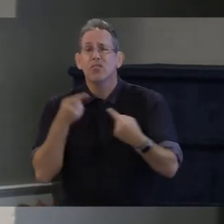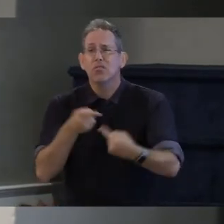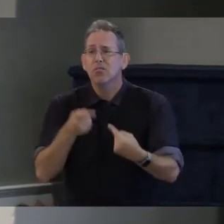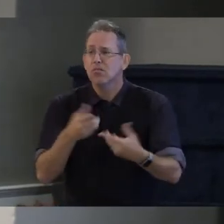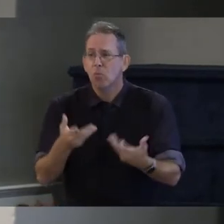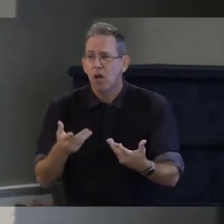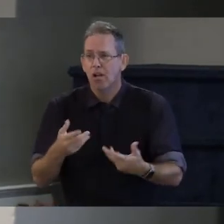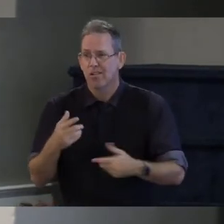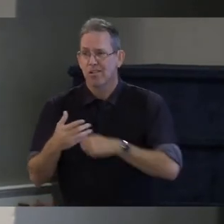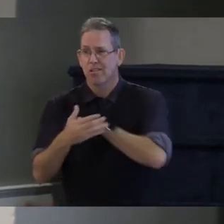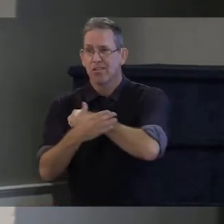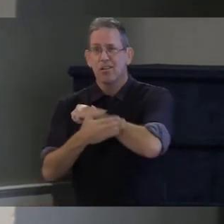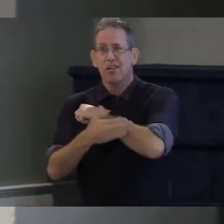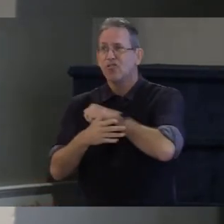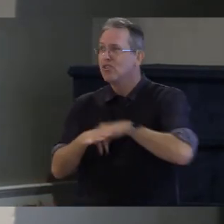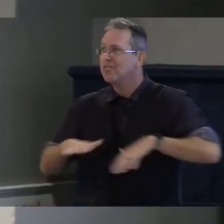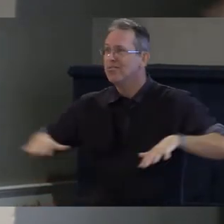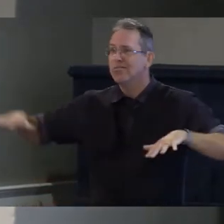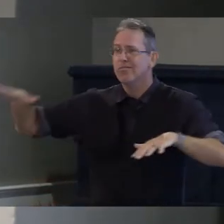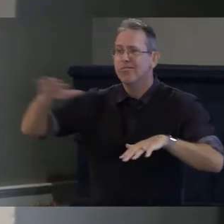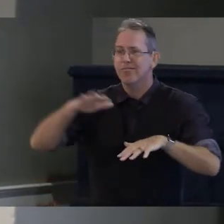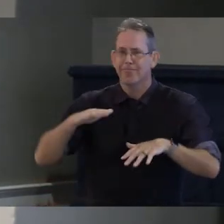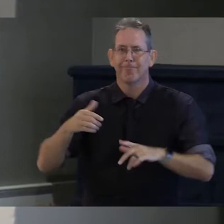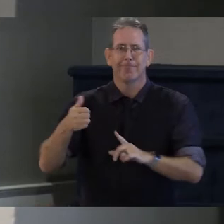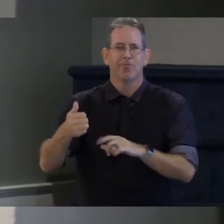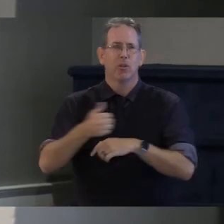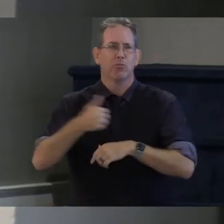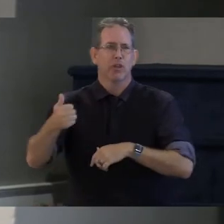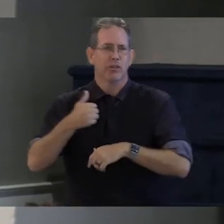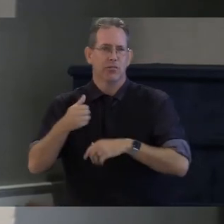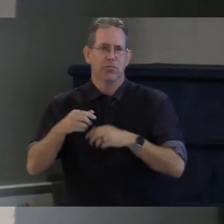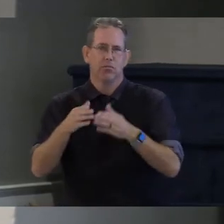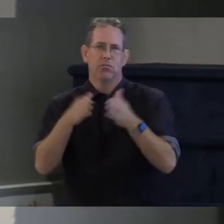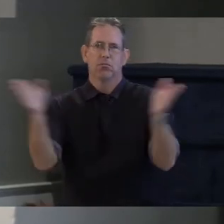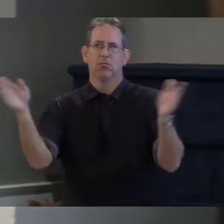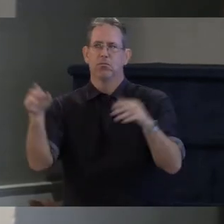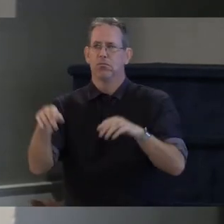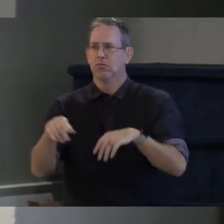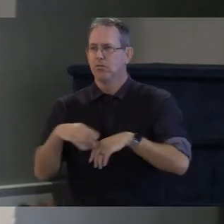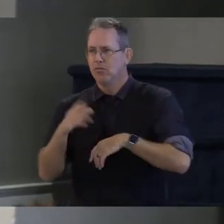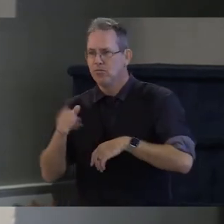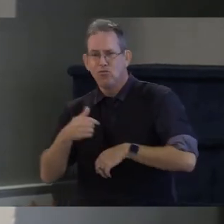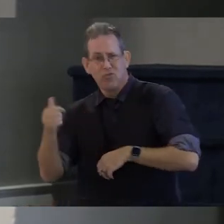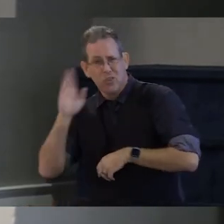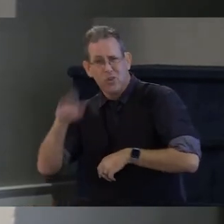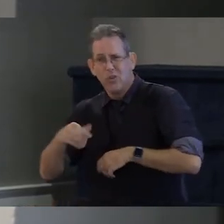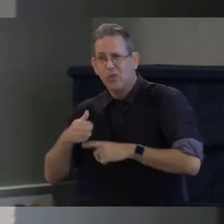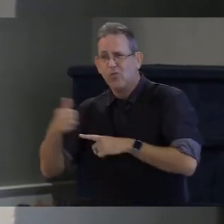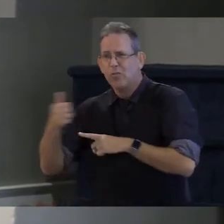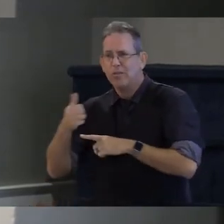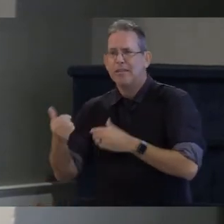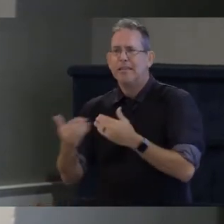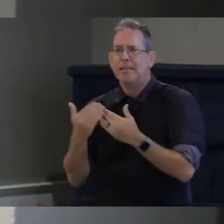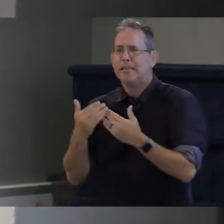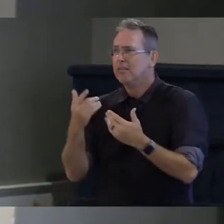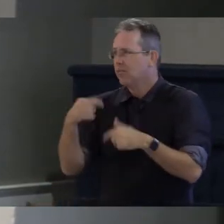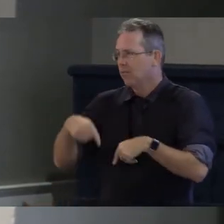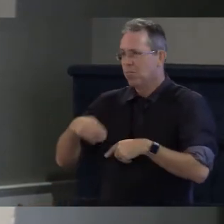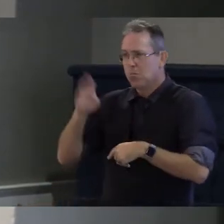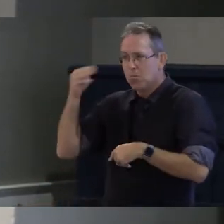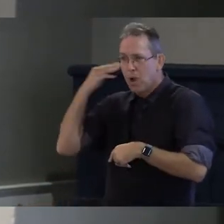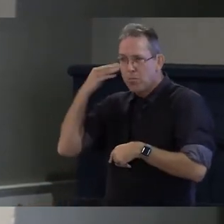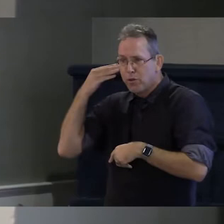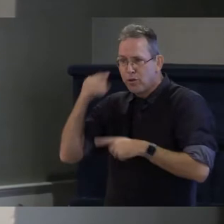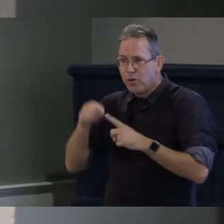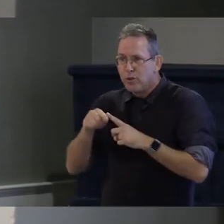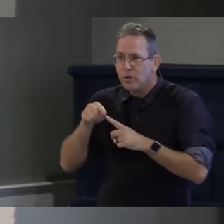is transportation we know that transportation is more accessible in Montpelier and Burlington and some of our larger towns but